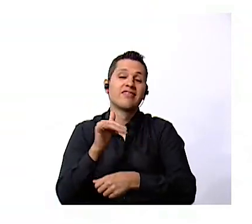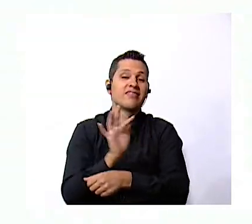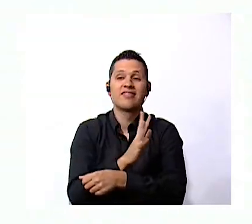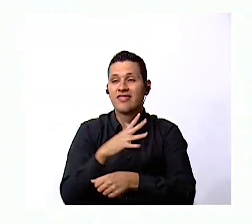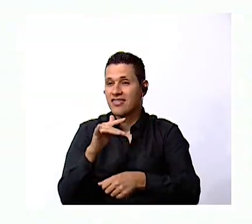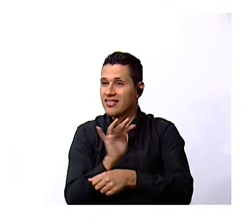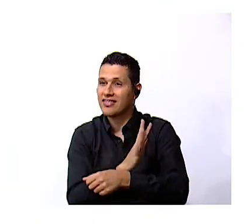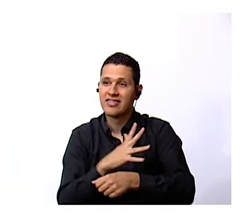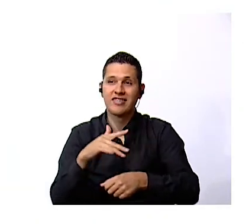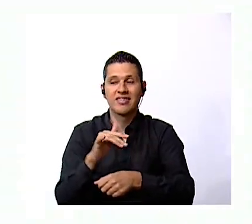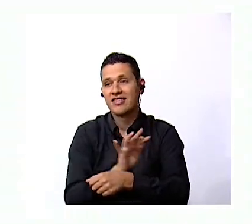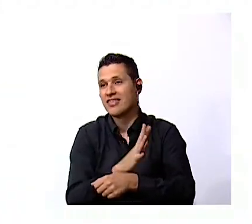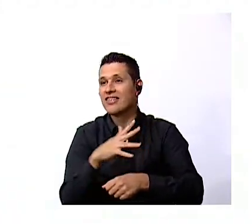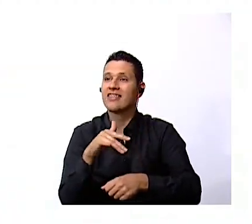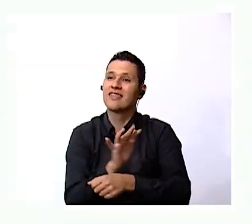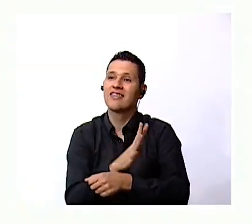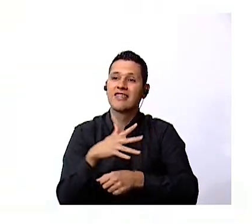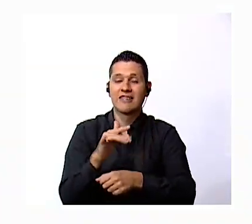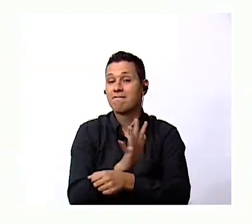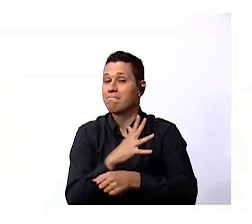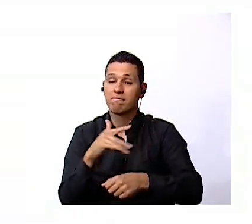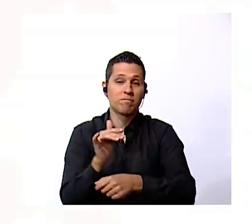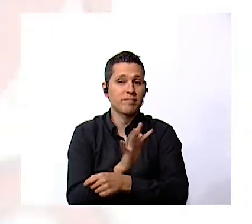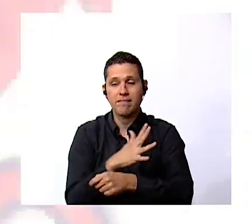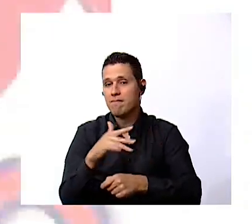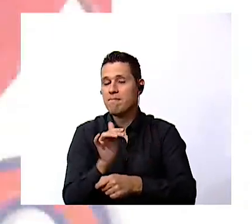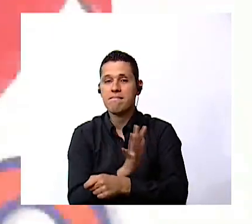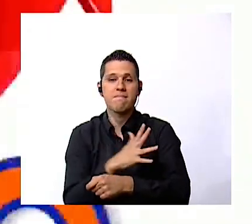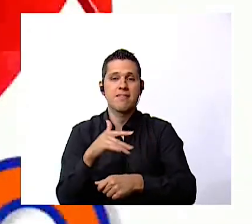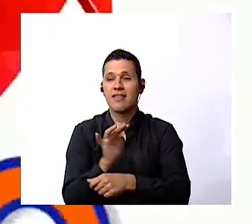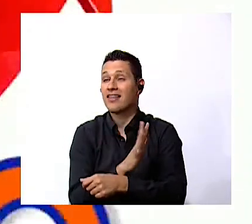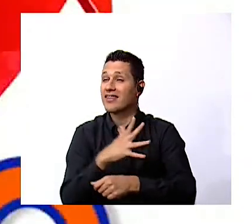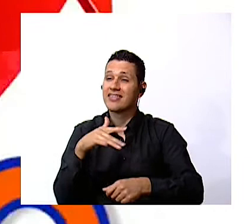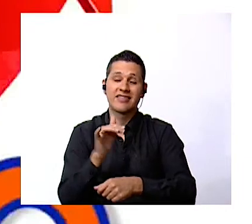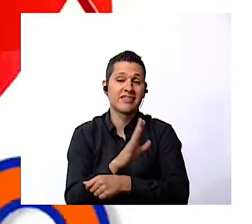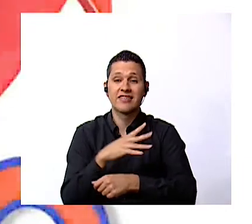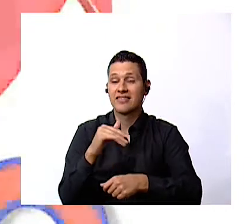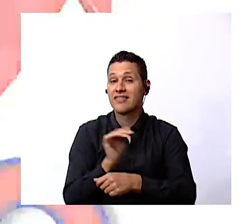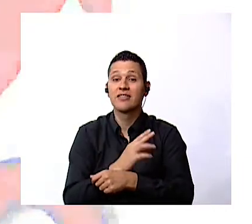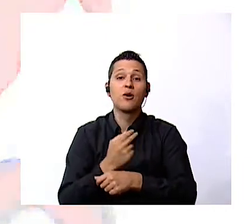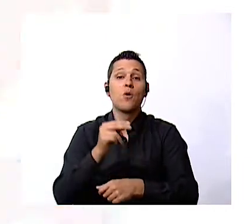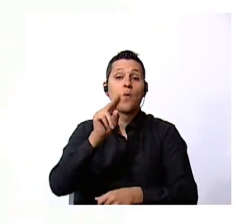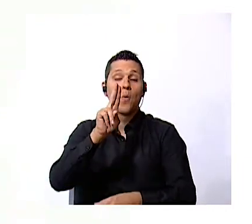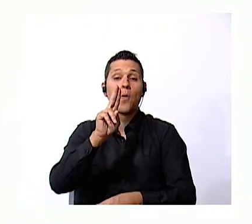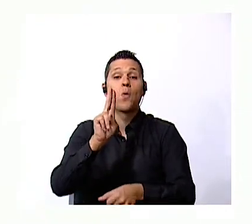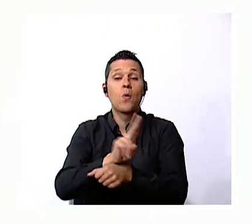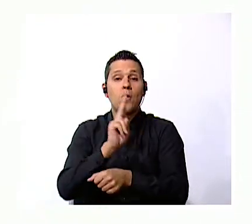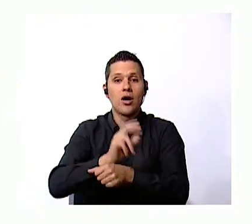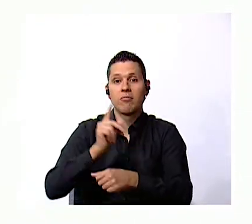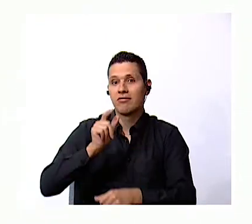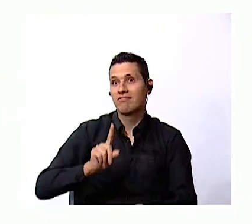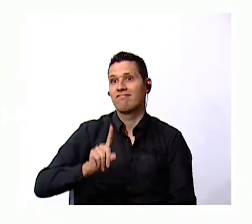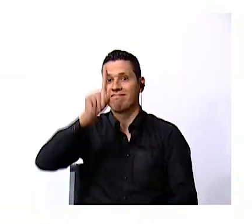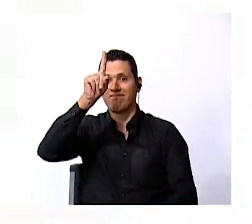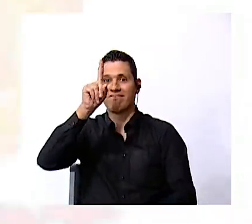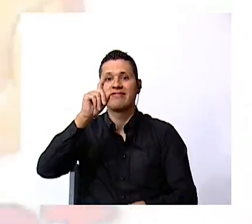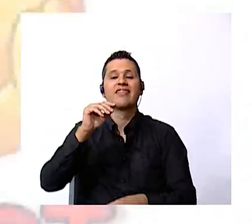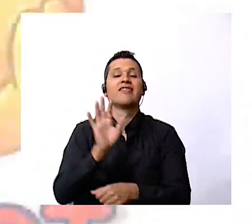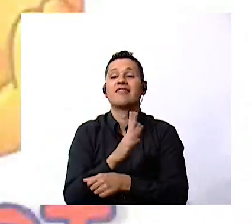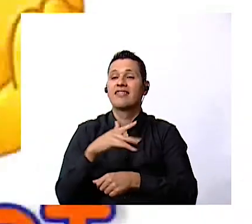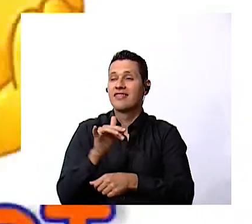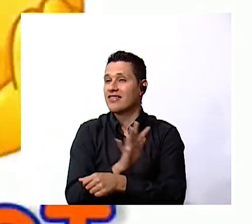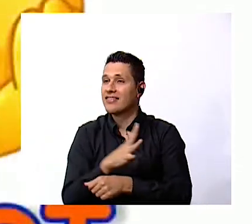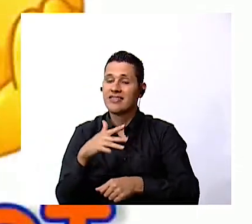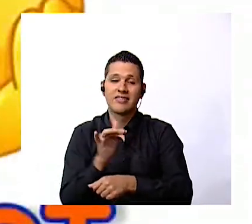for underneath and u is for up u is for